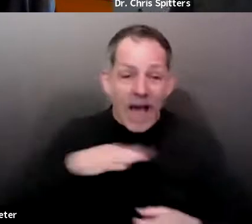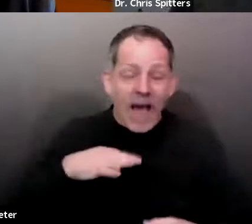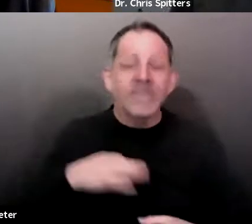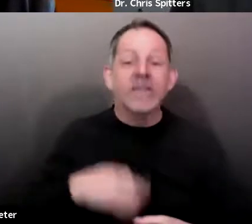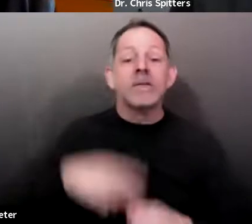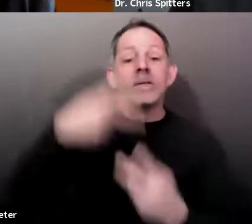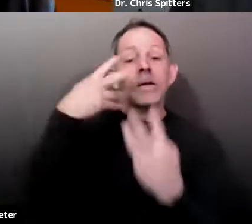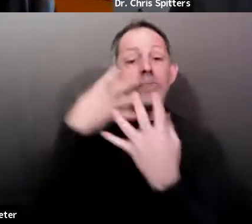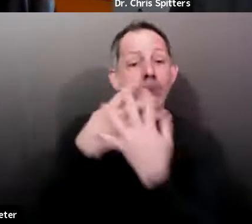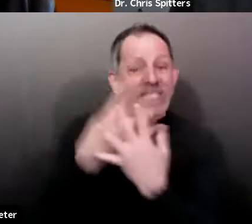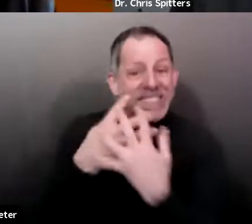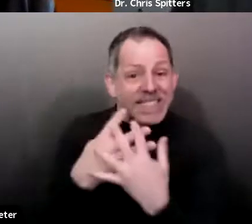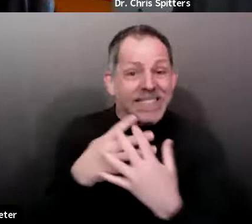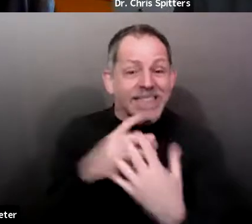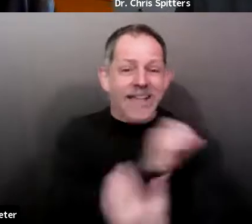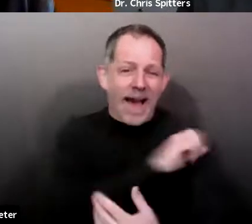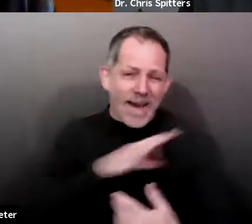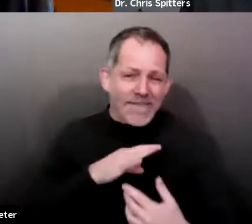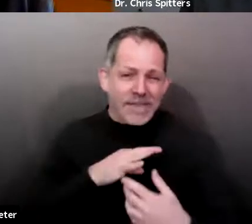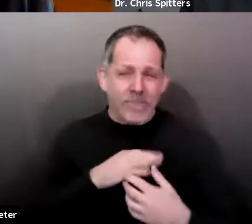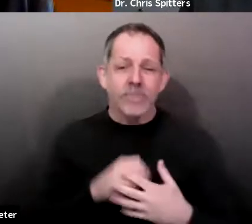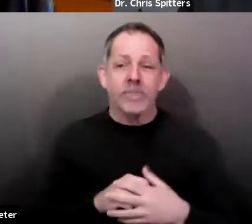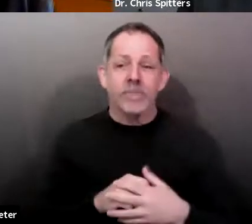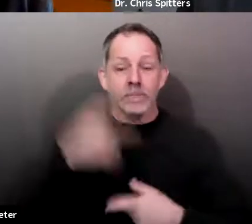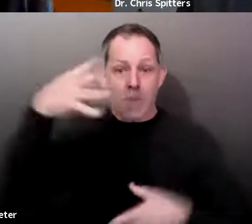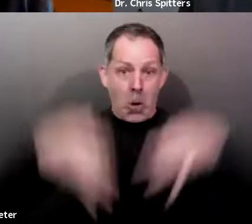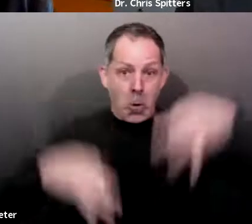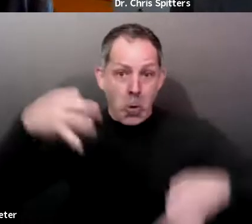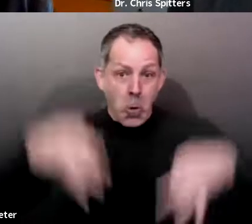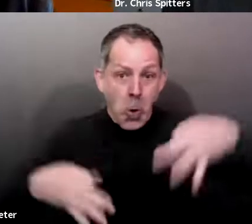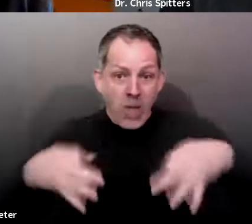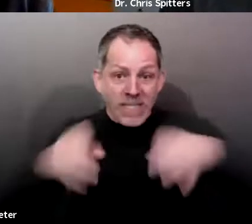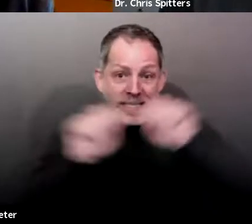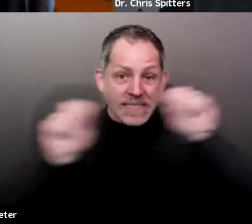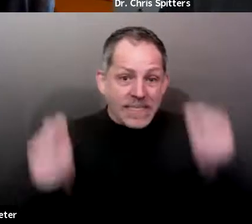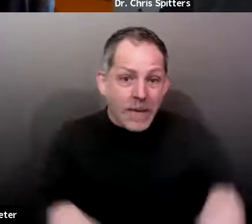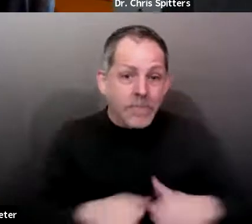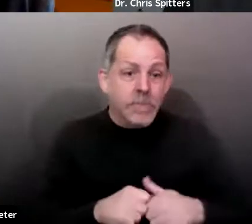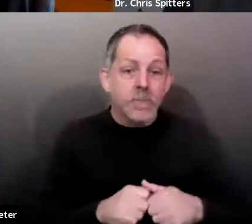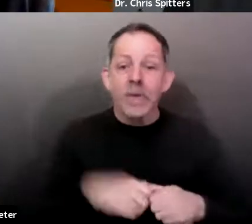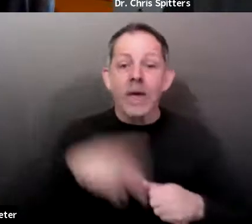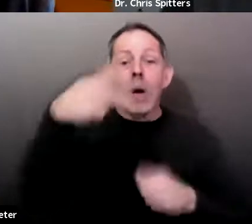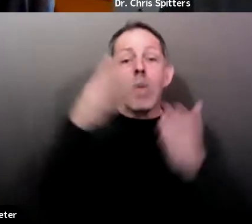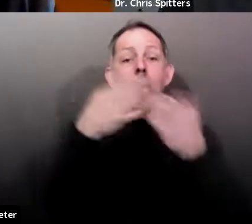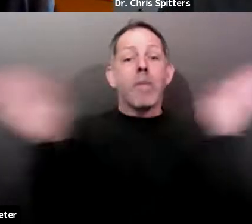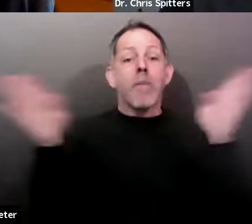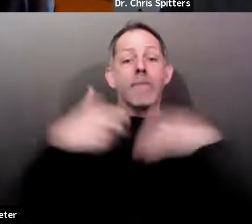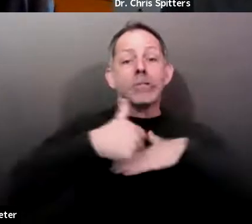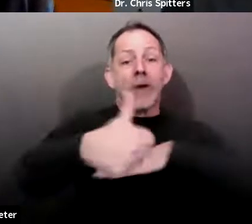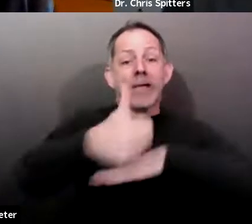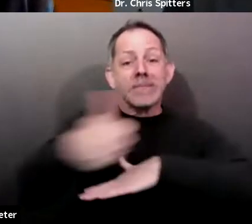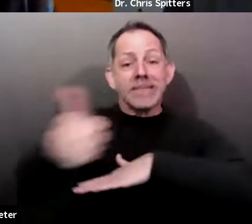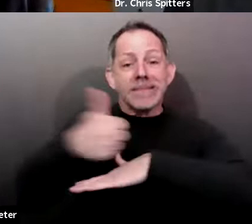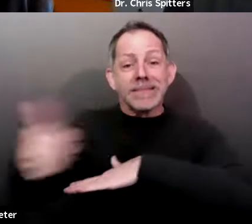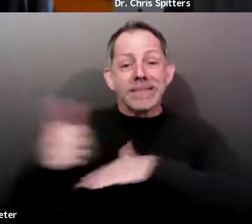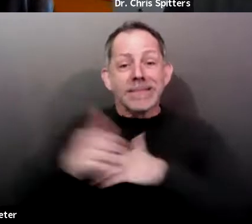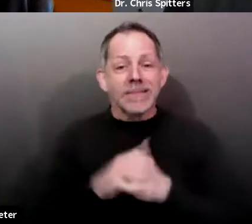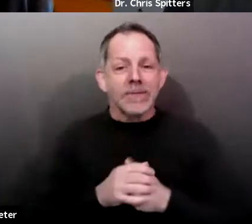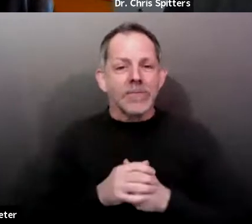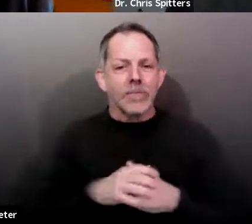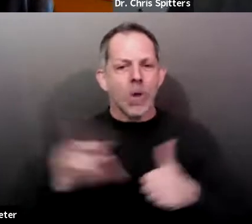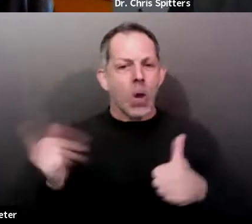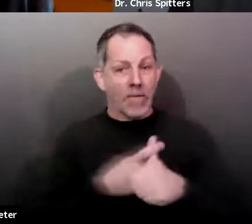centers, courts, public transit, and any remaining first responders who have not already been vaccinated.